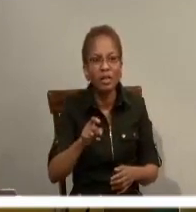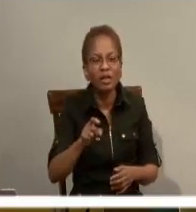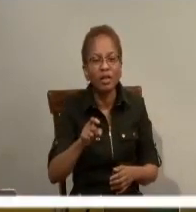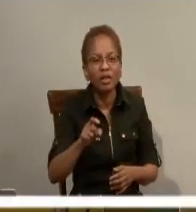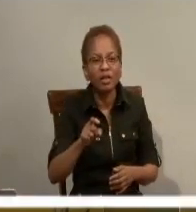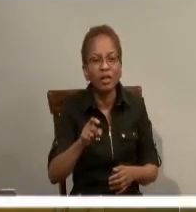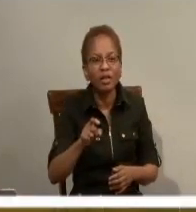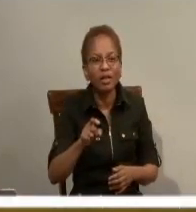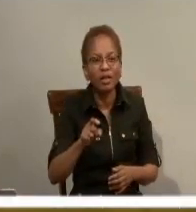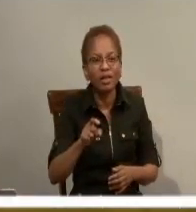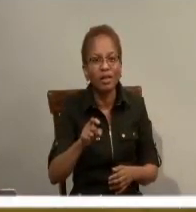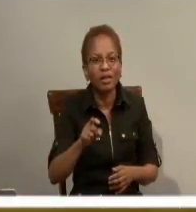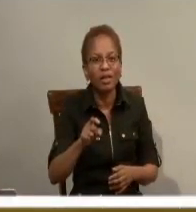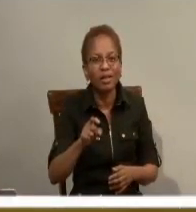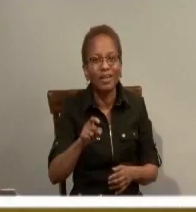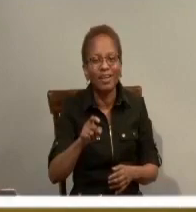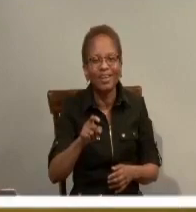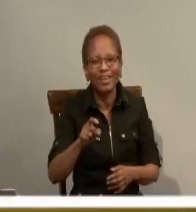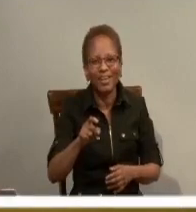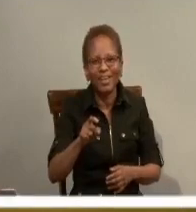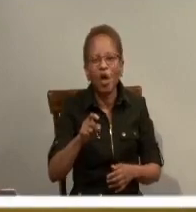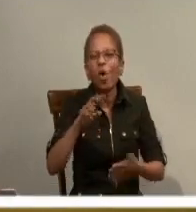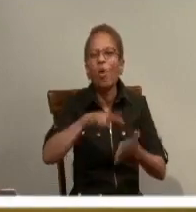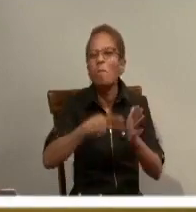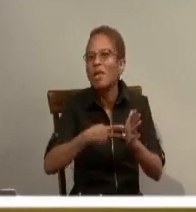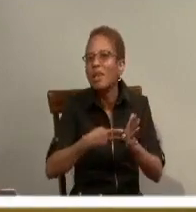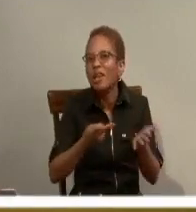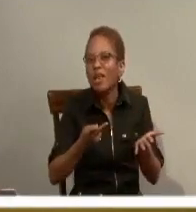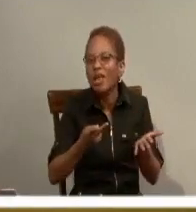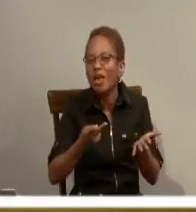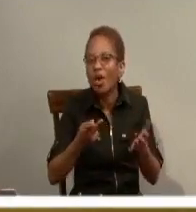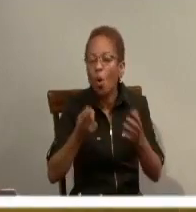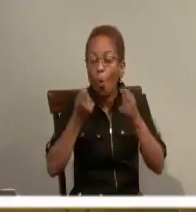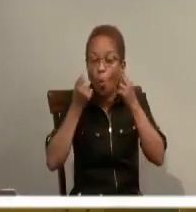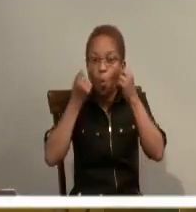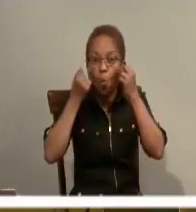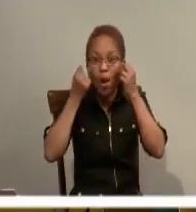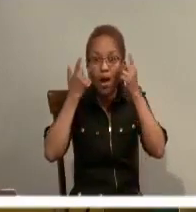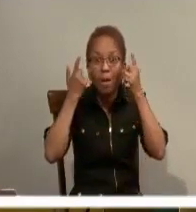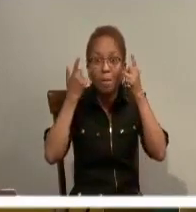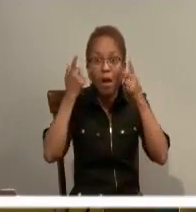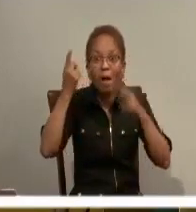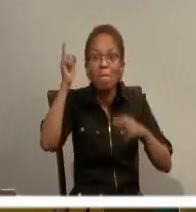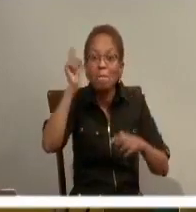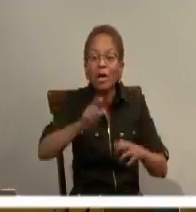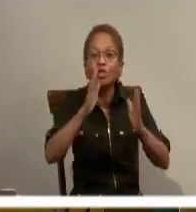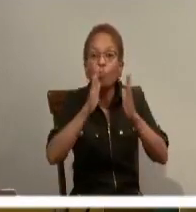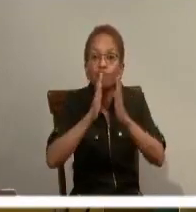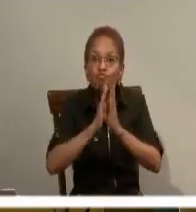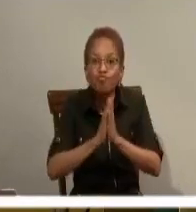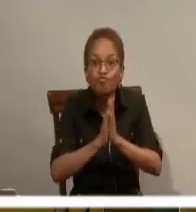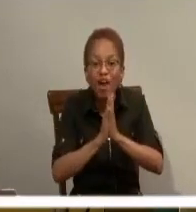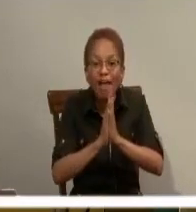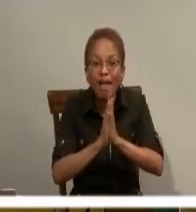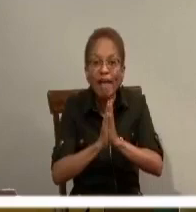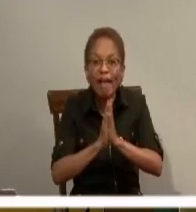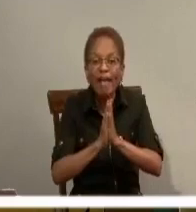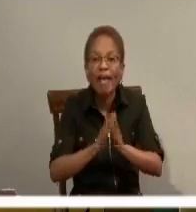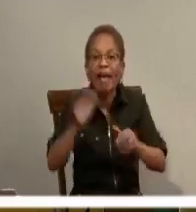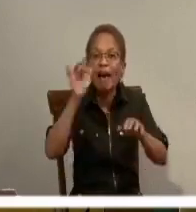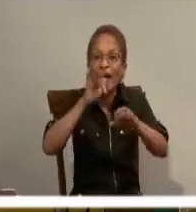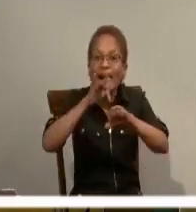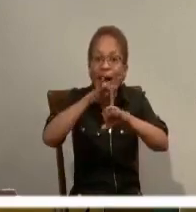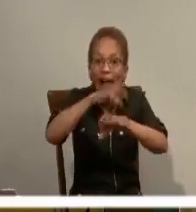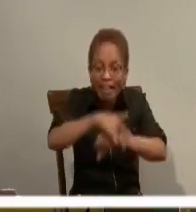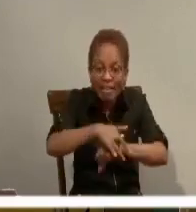Nobody knows. Gosh, we're in trouble. Waking up to pray. Watch for her early. Why